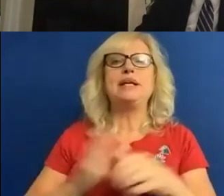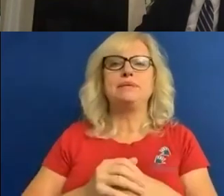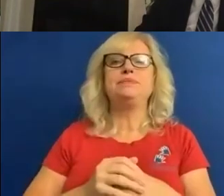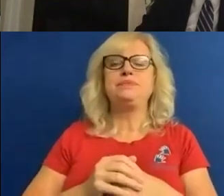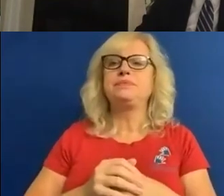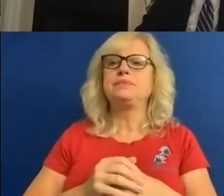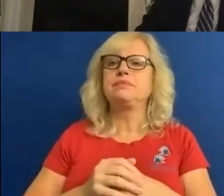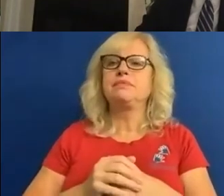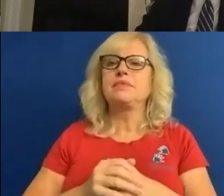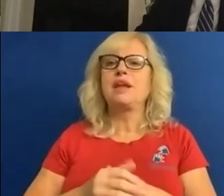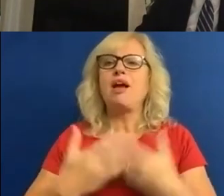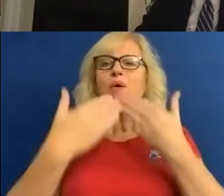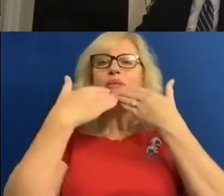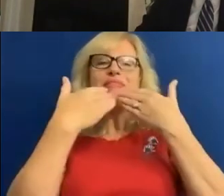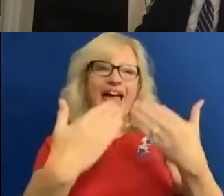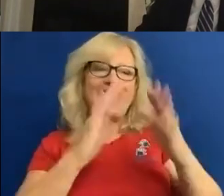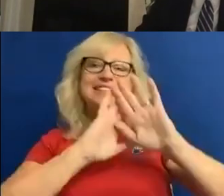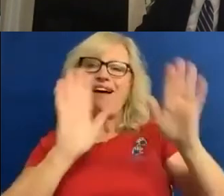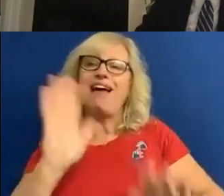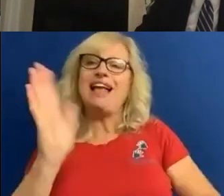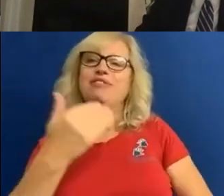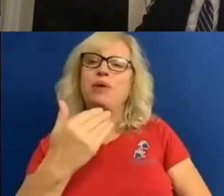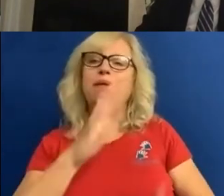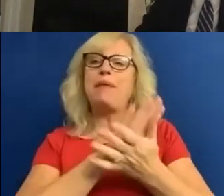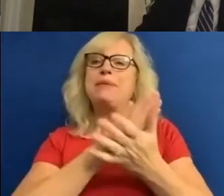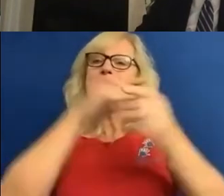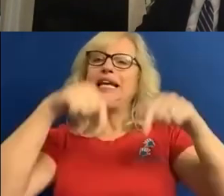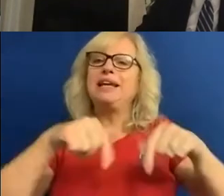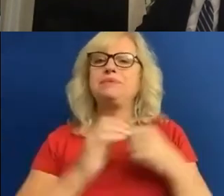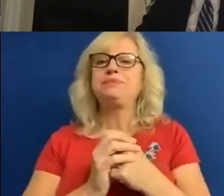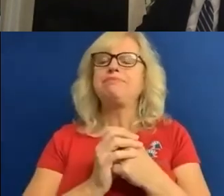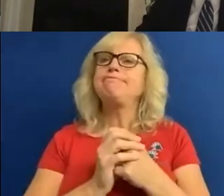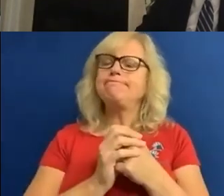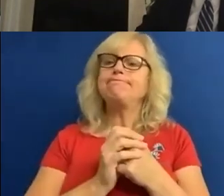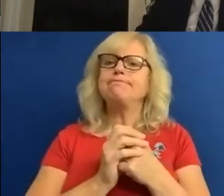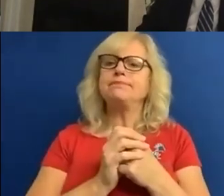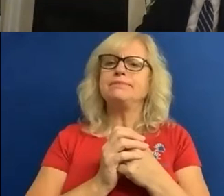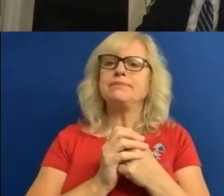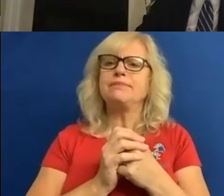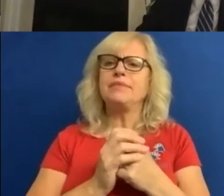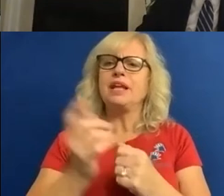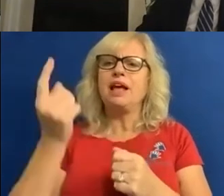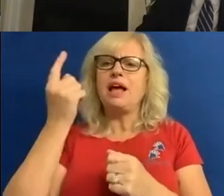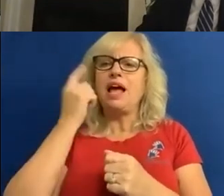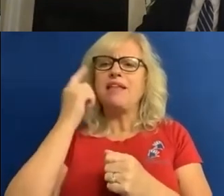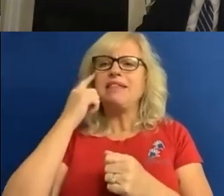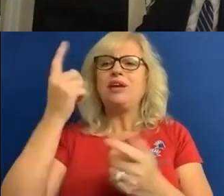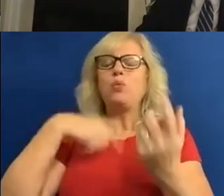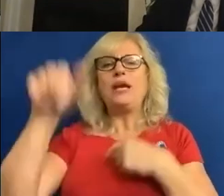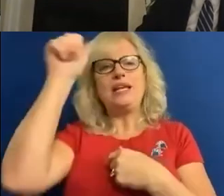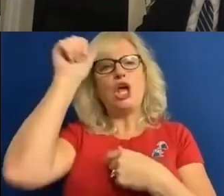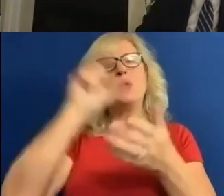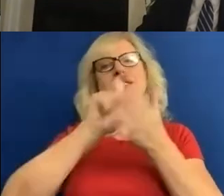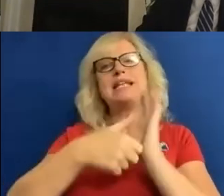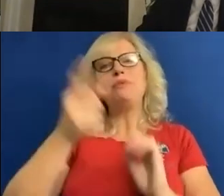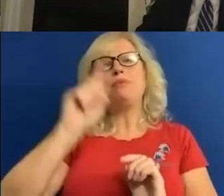Hi, thanks, Cameron and hi everyone very, very pleased to be here. Yeah, I mean, I think, you know, we know that disabled people are